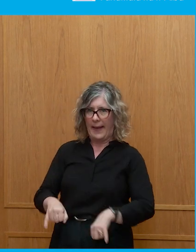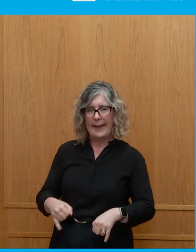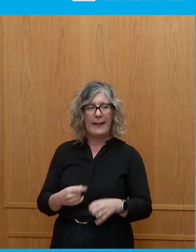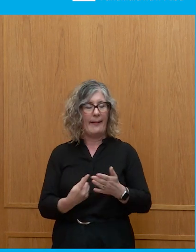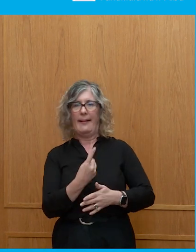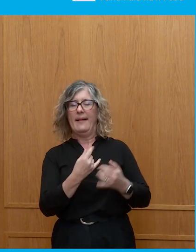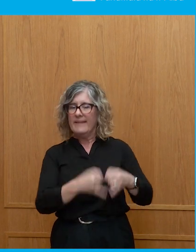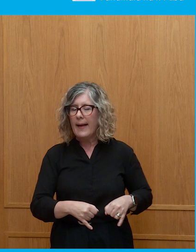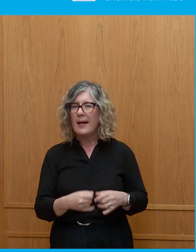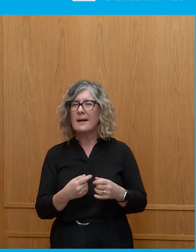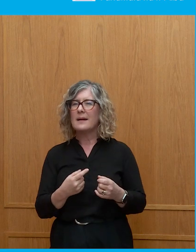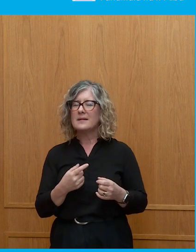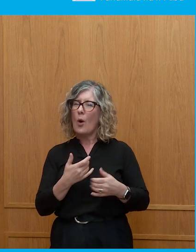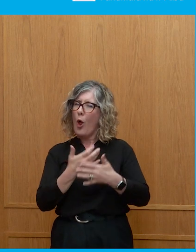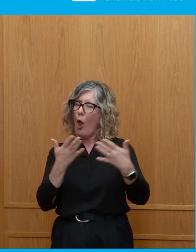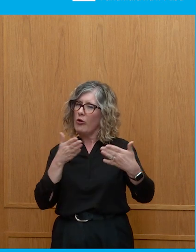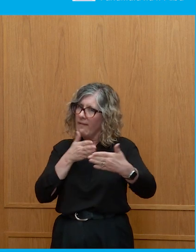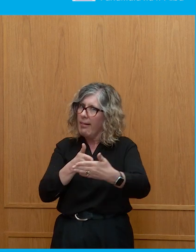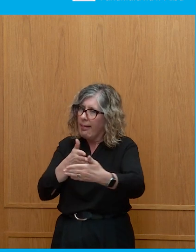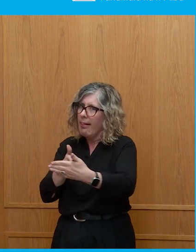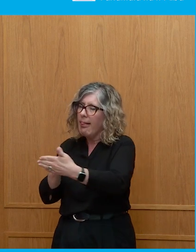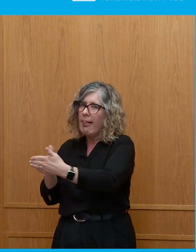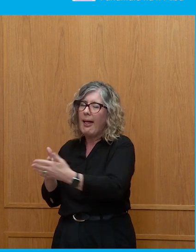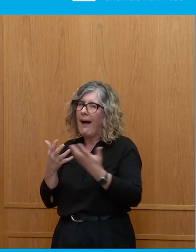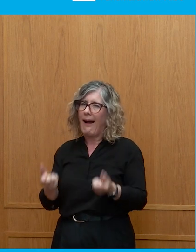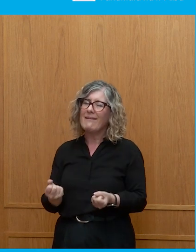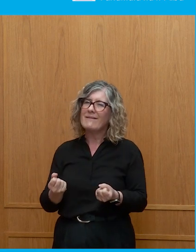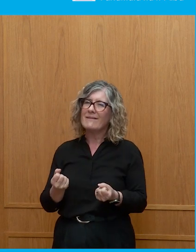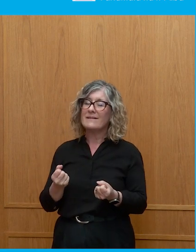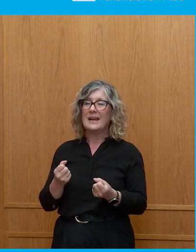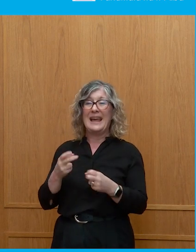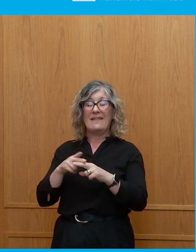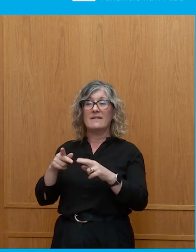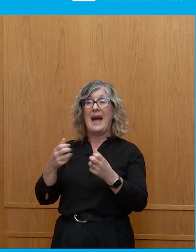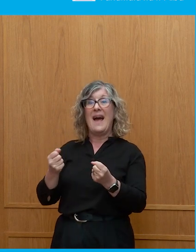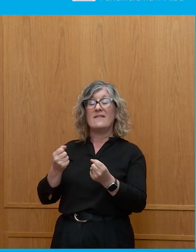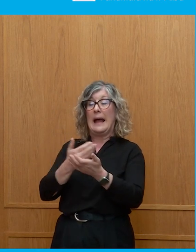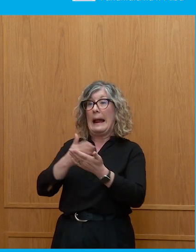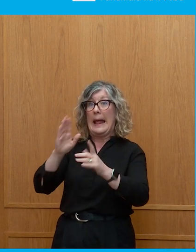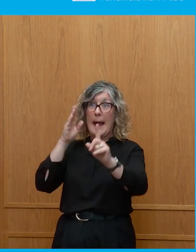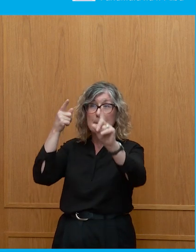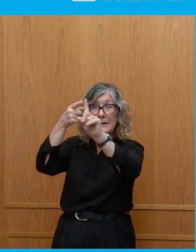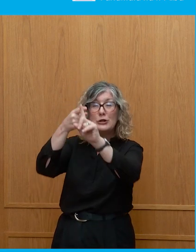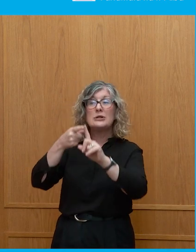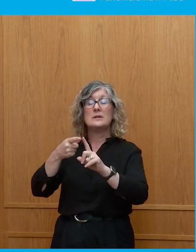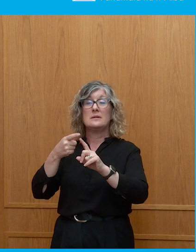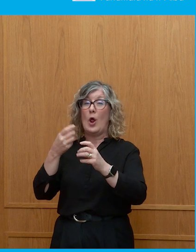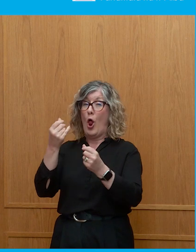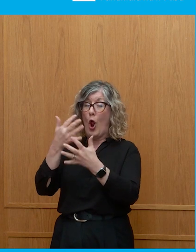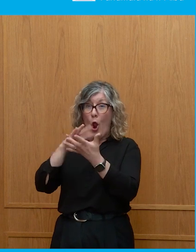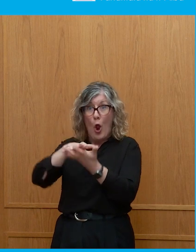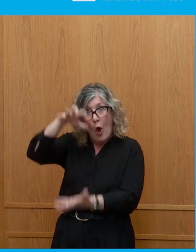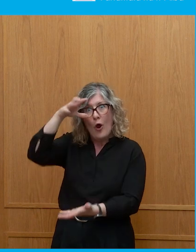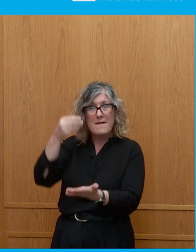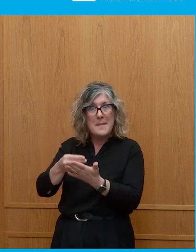for, unless you've got a particular mission and you've got a lot of money to set it up, there are a lot of obstacles to actually achieving it